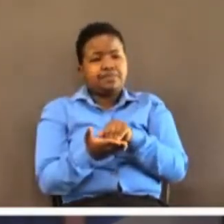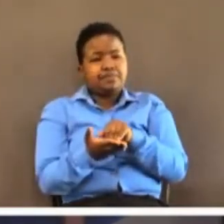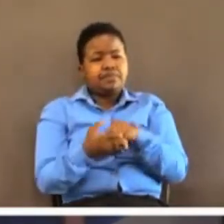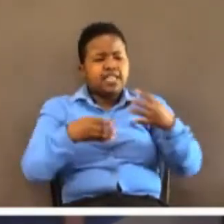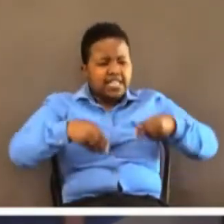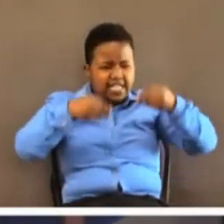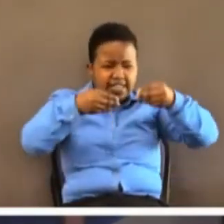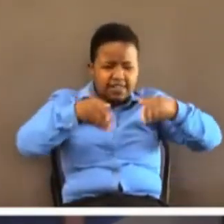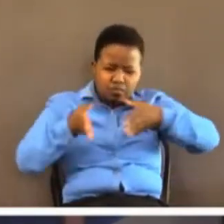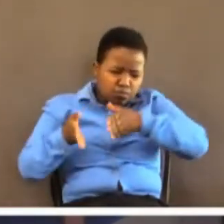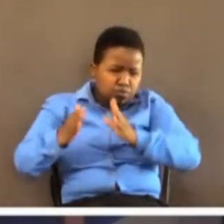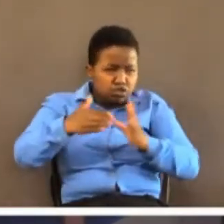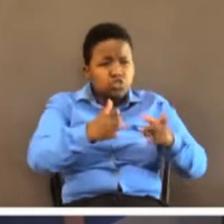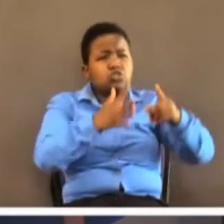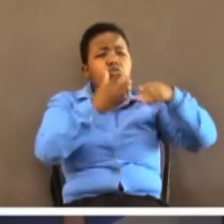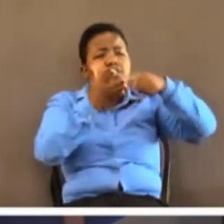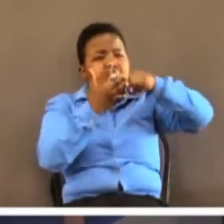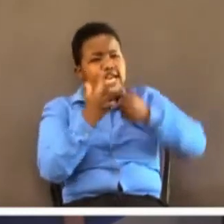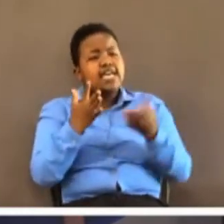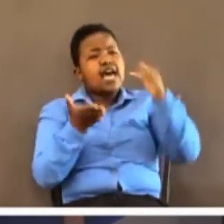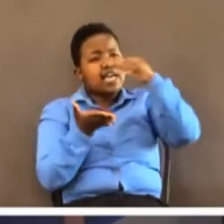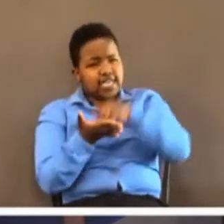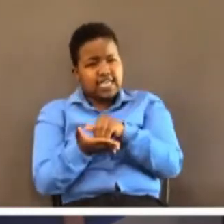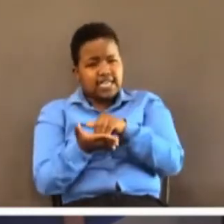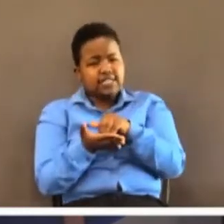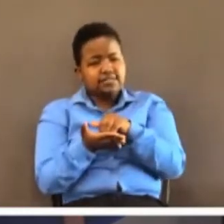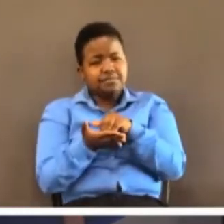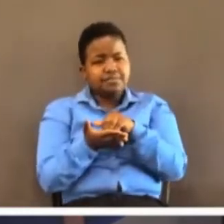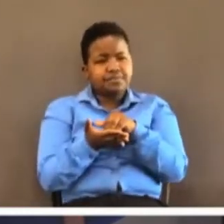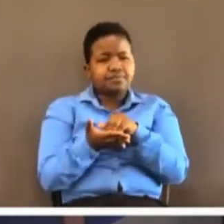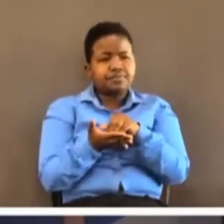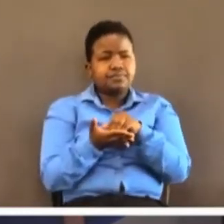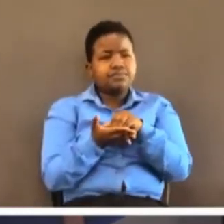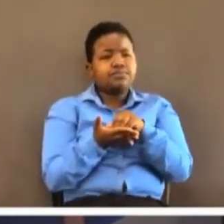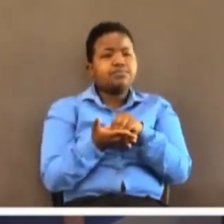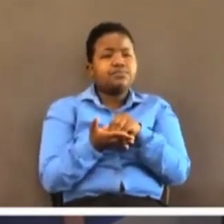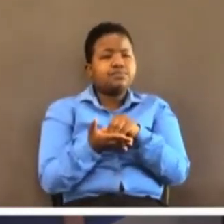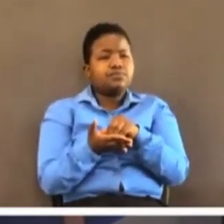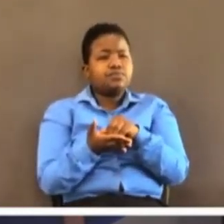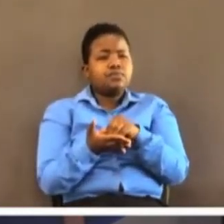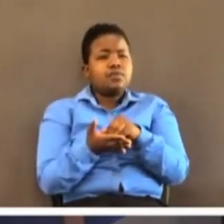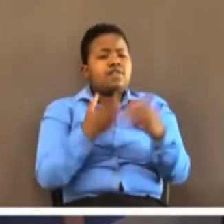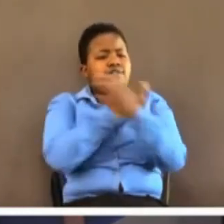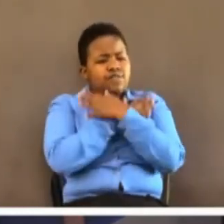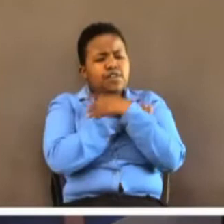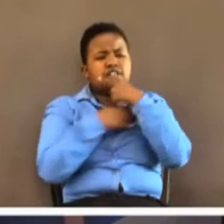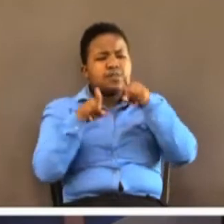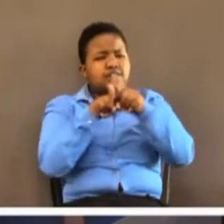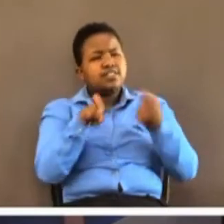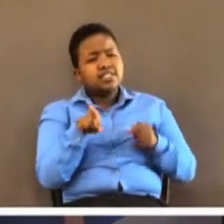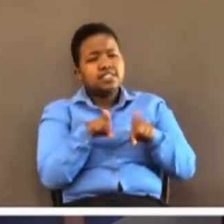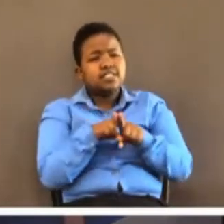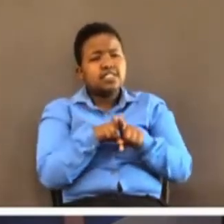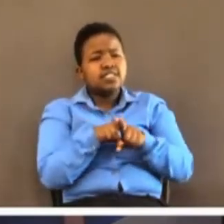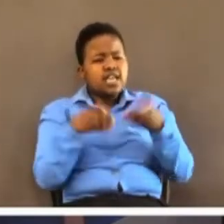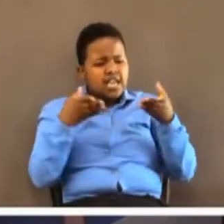them another chance to start all over again. And friends, brothers and sisters, there